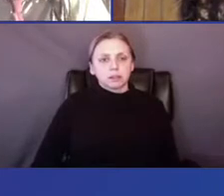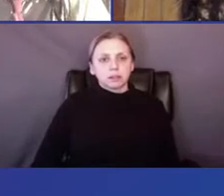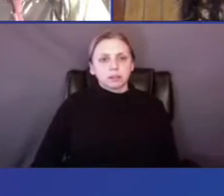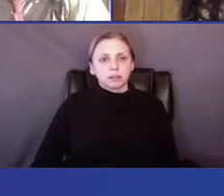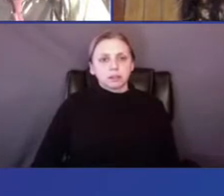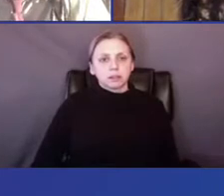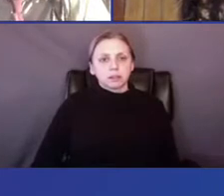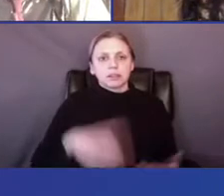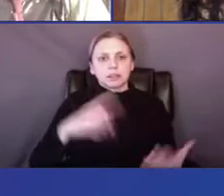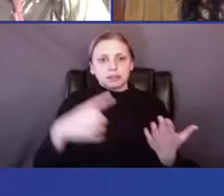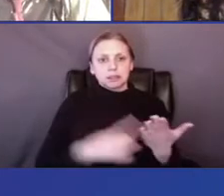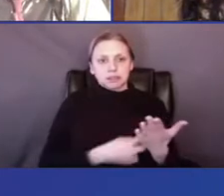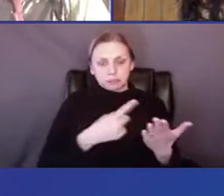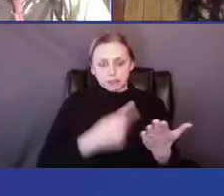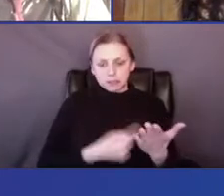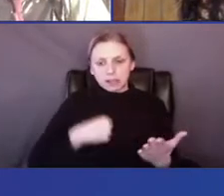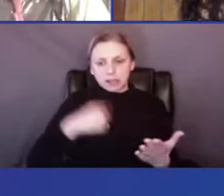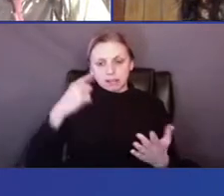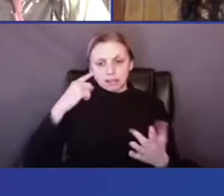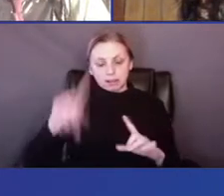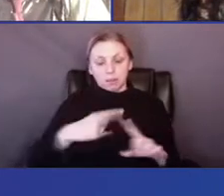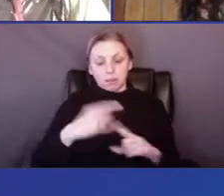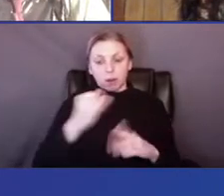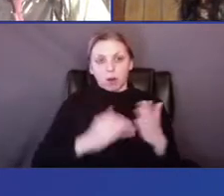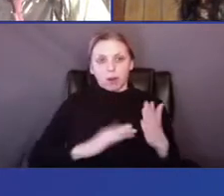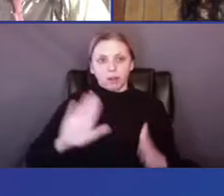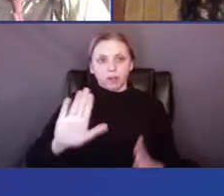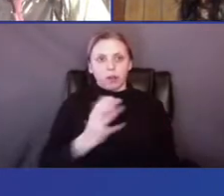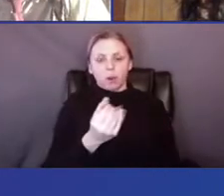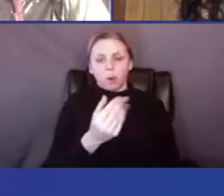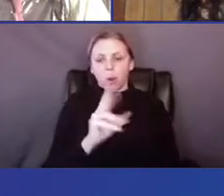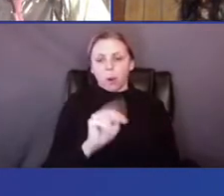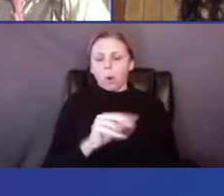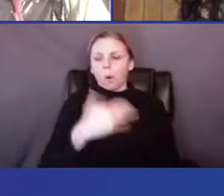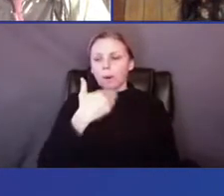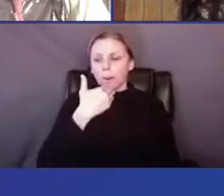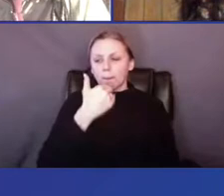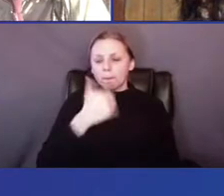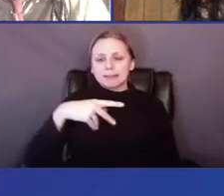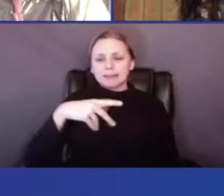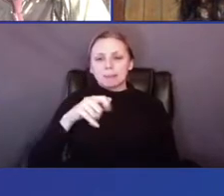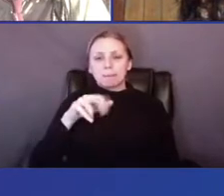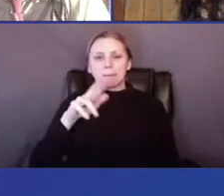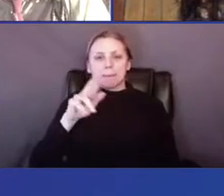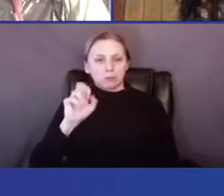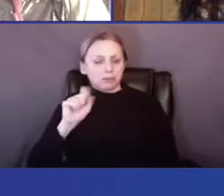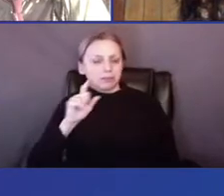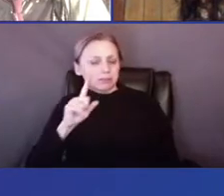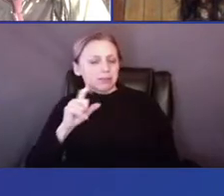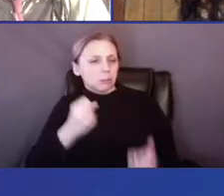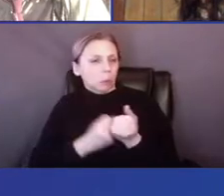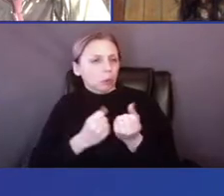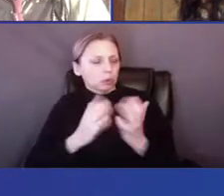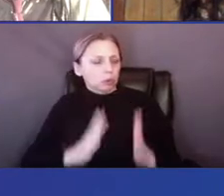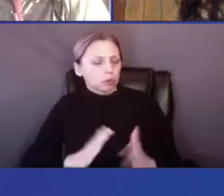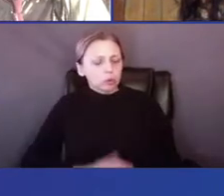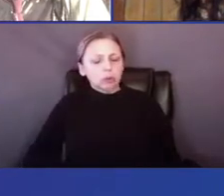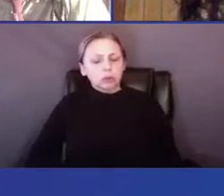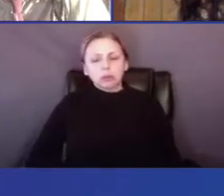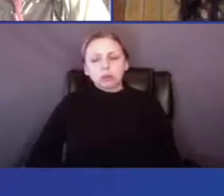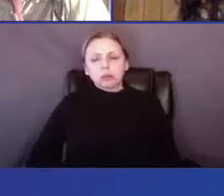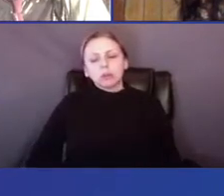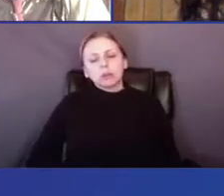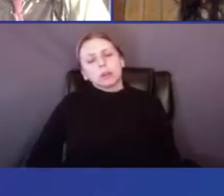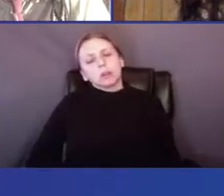So sometimes I think about artists as their own best patrons to a certain extent, this idea of, um, collective